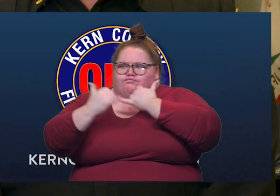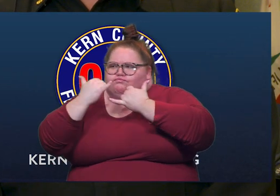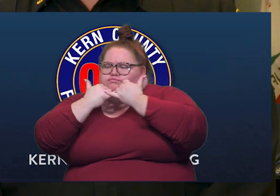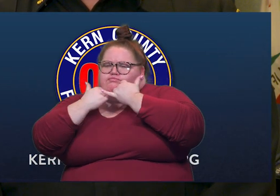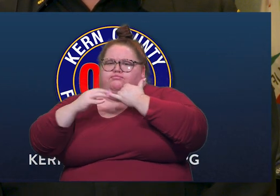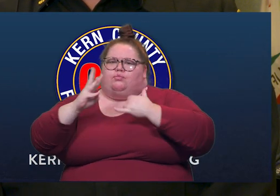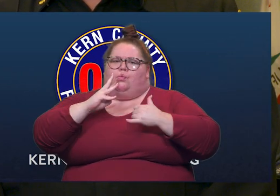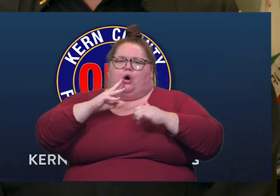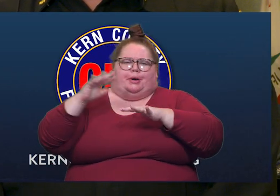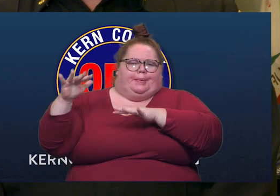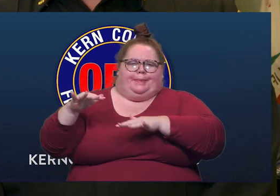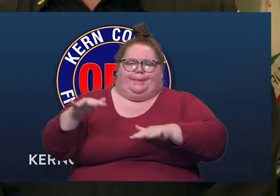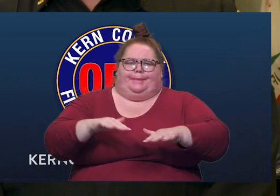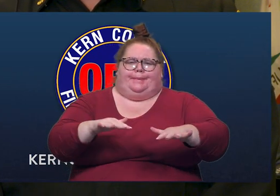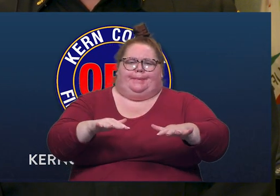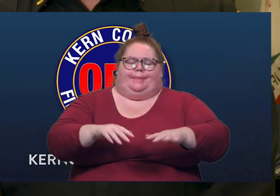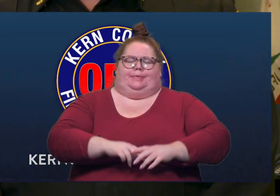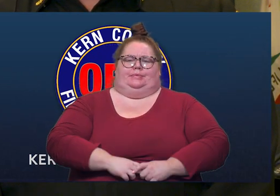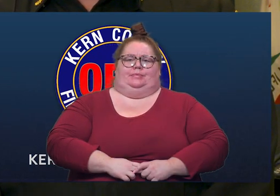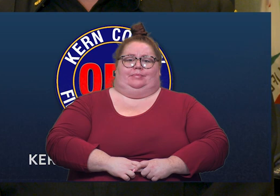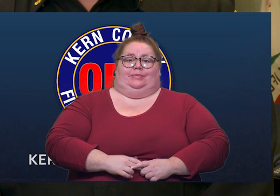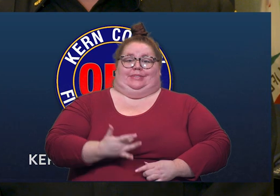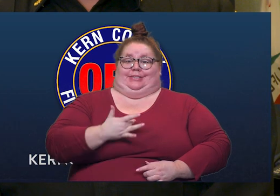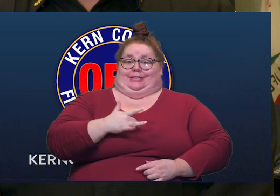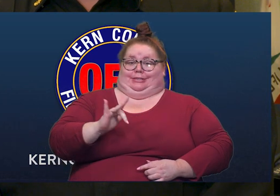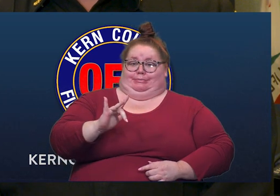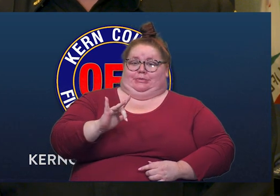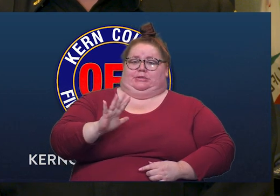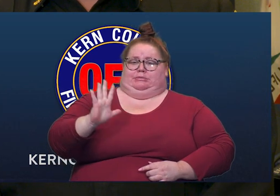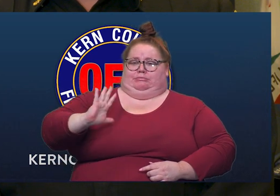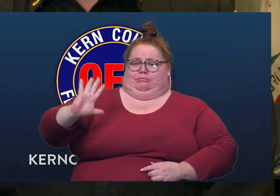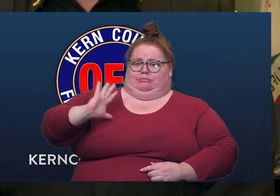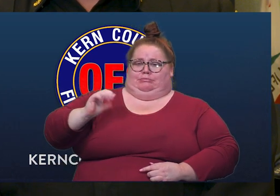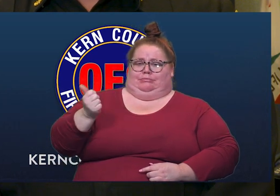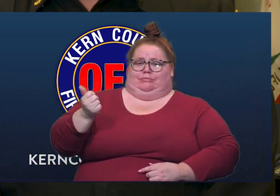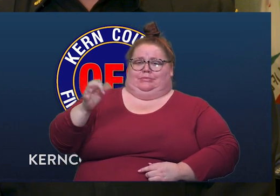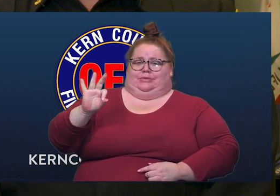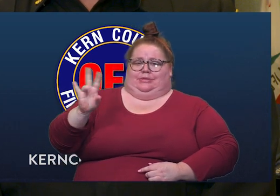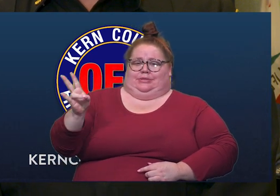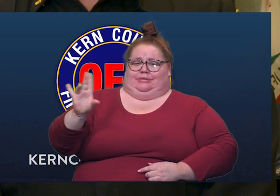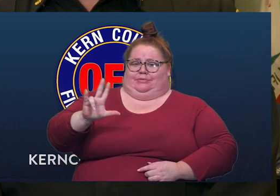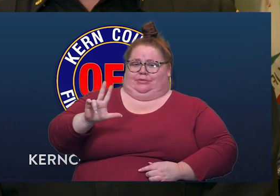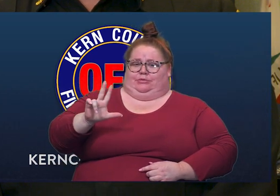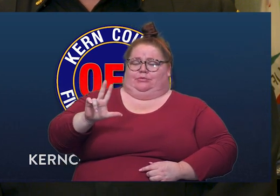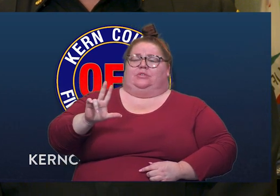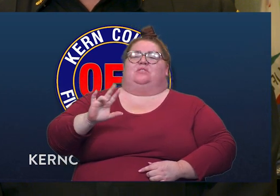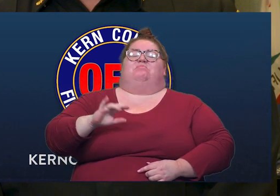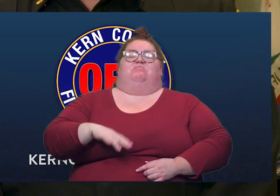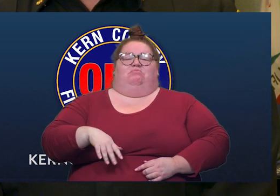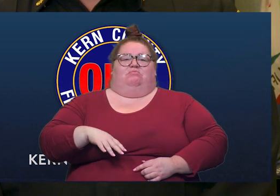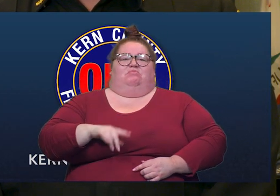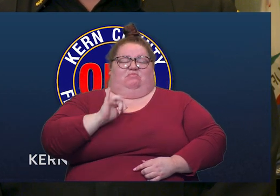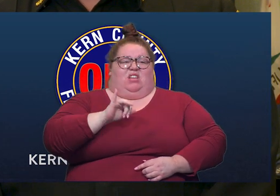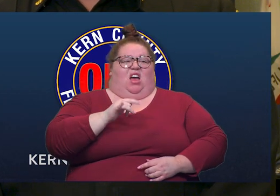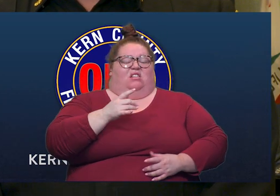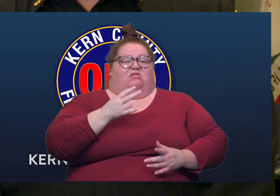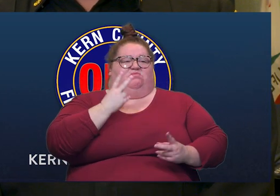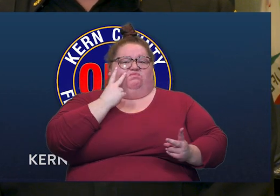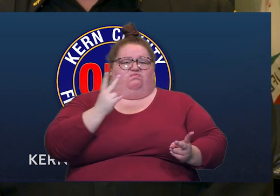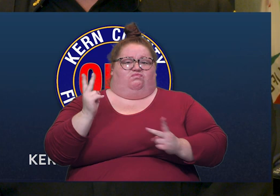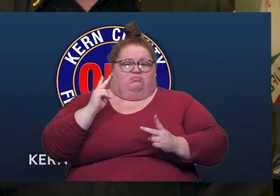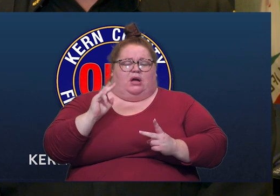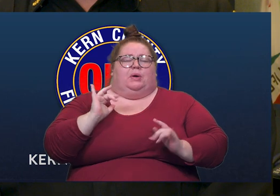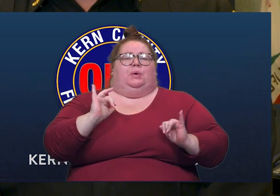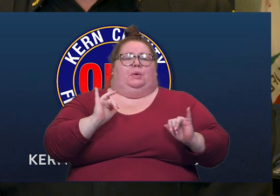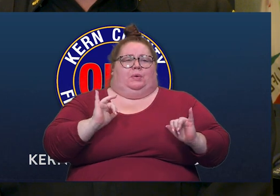We often reference storms of 1983 to the snowpack that we're seeing today, and that is accurate. But the river today does not